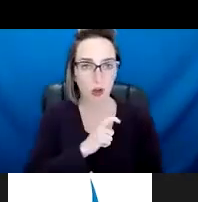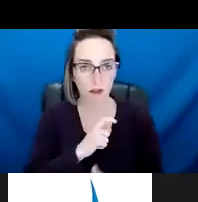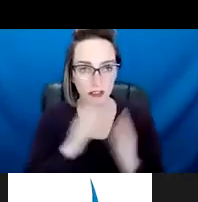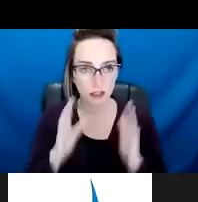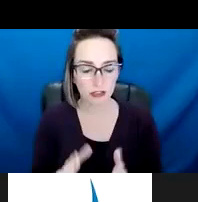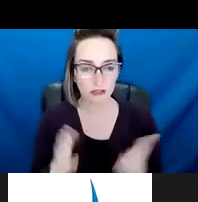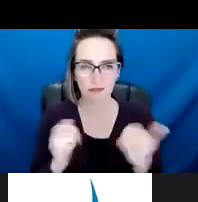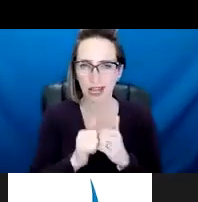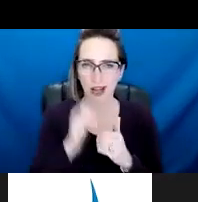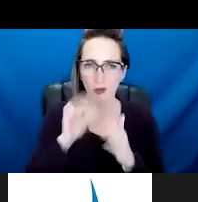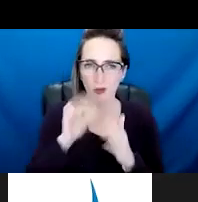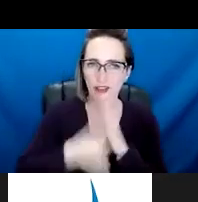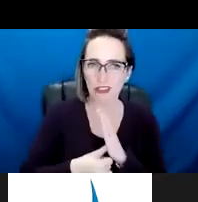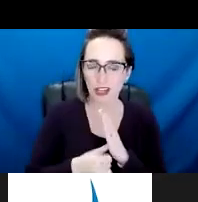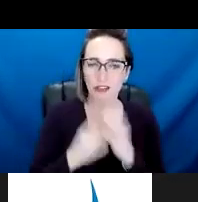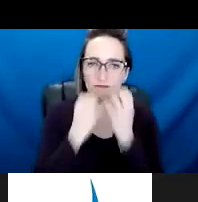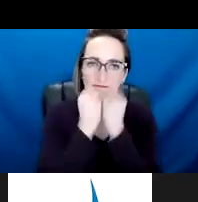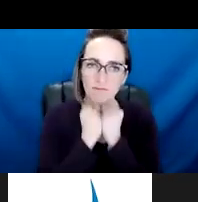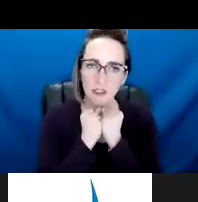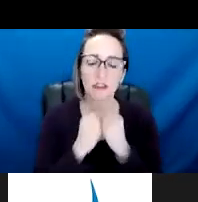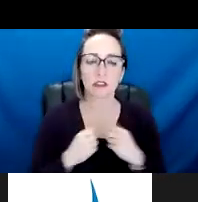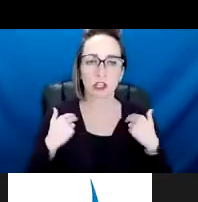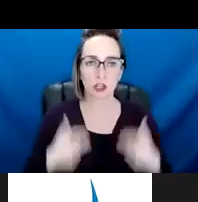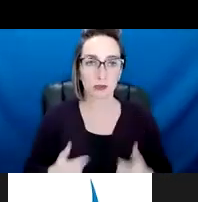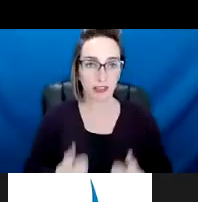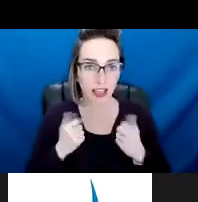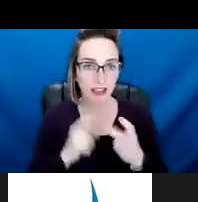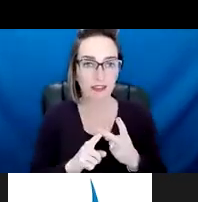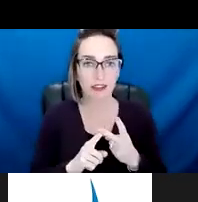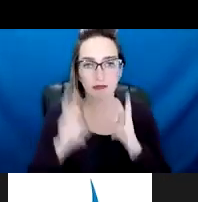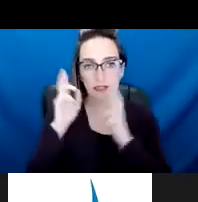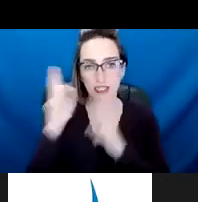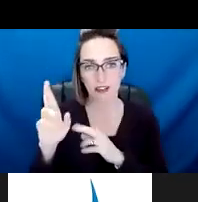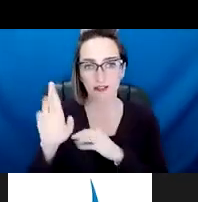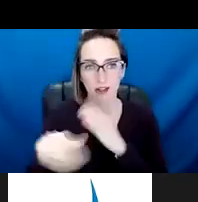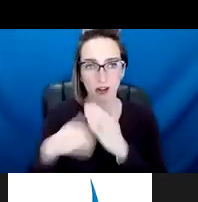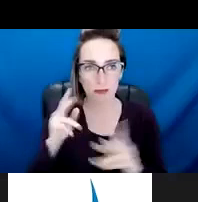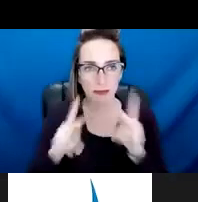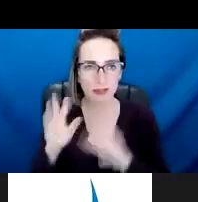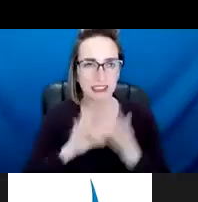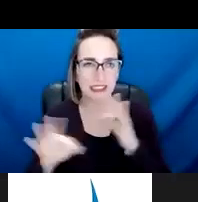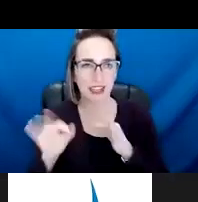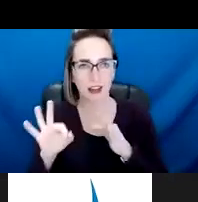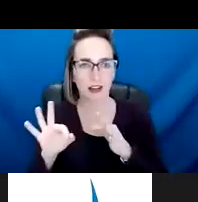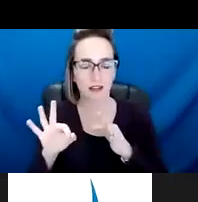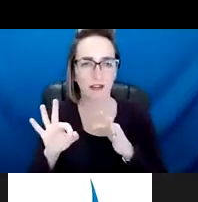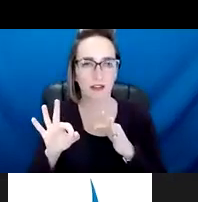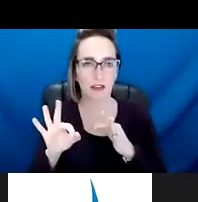the sanctity of human life and the dignity of all people versus the warrior, um, ideology?